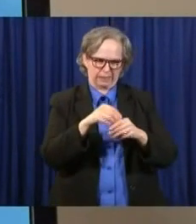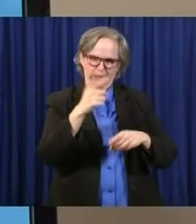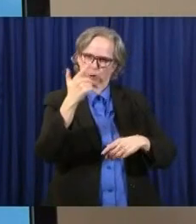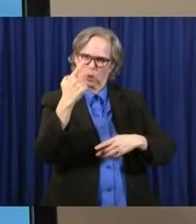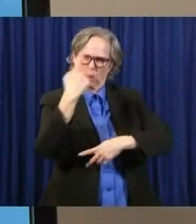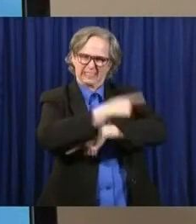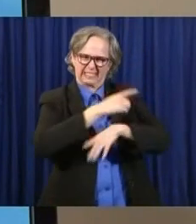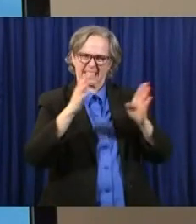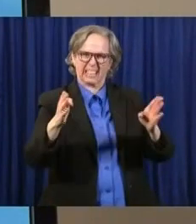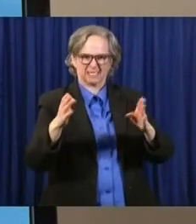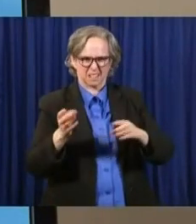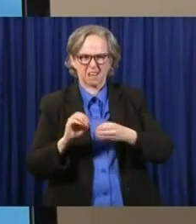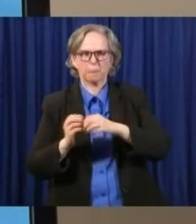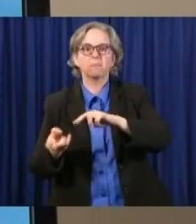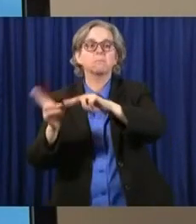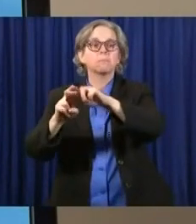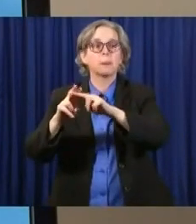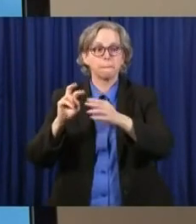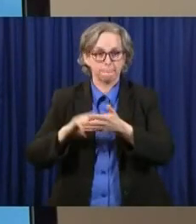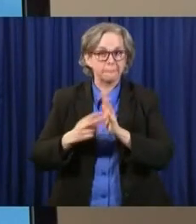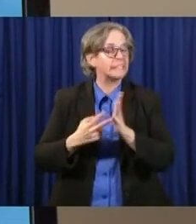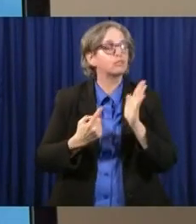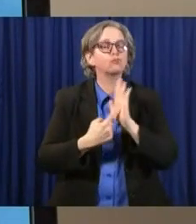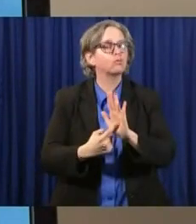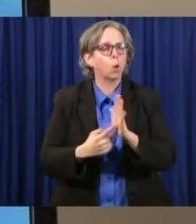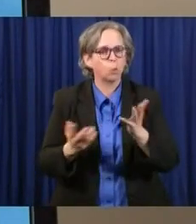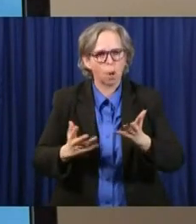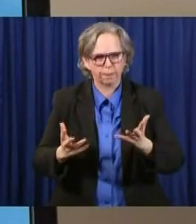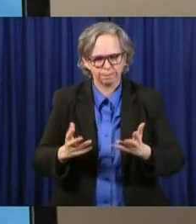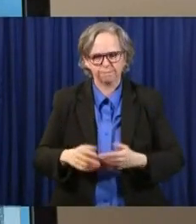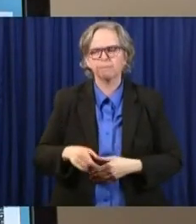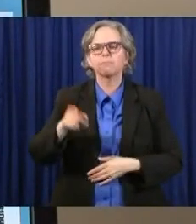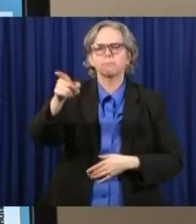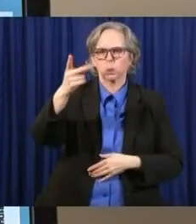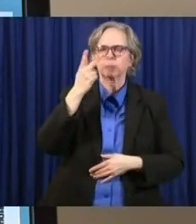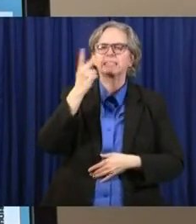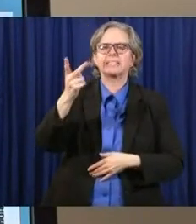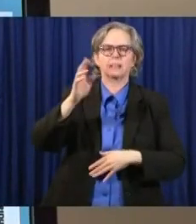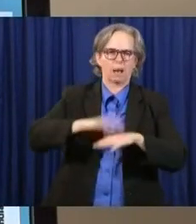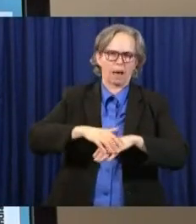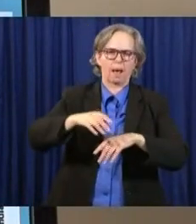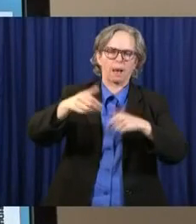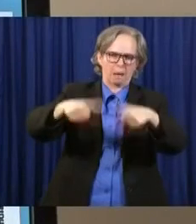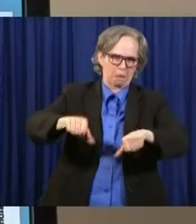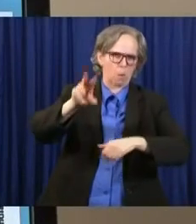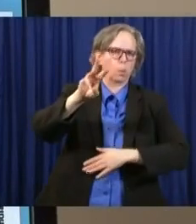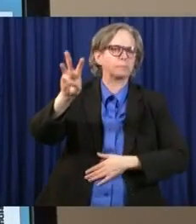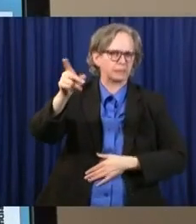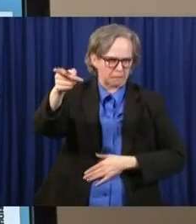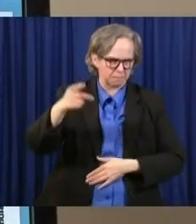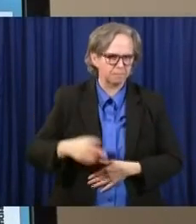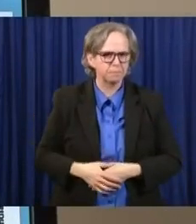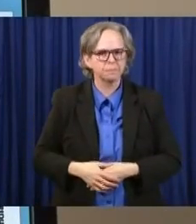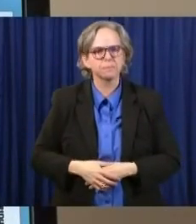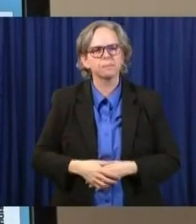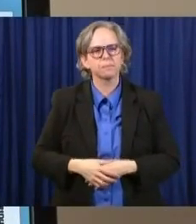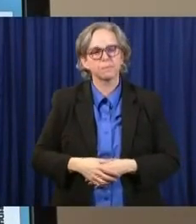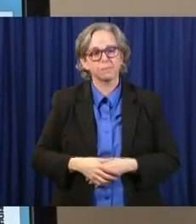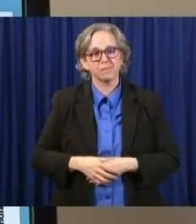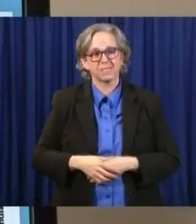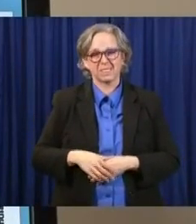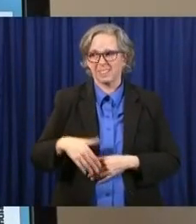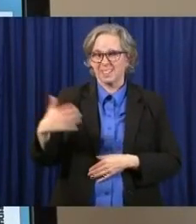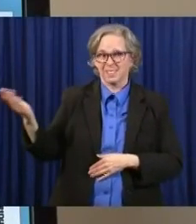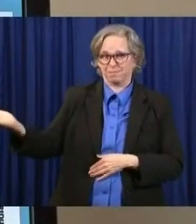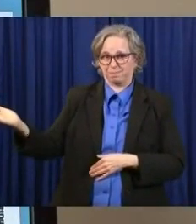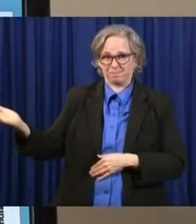these numbers for you and many other numbers on our website. Next. Again, this is our testing slide. Really not